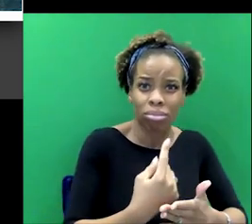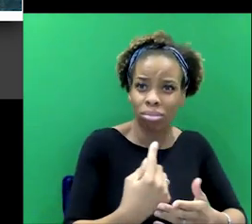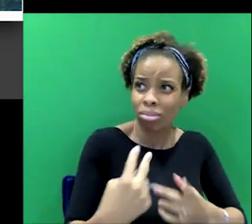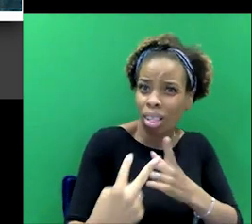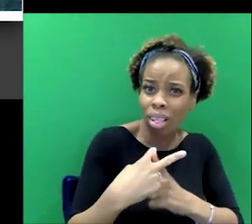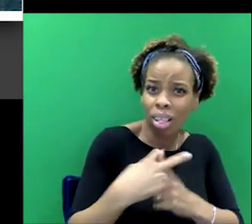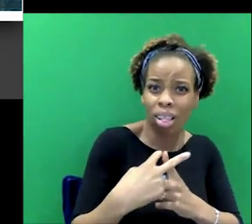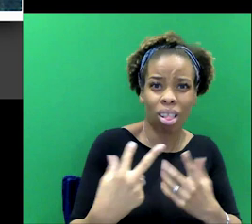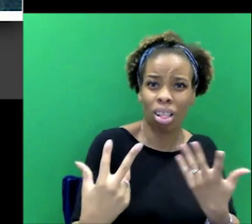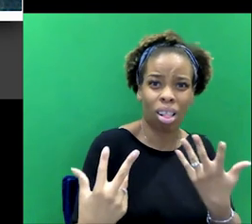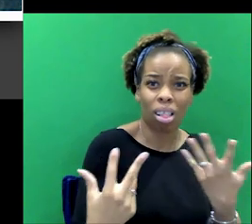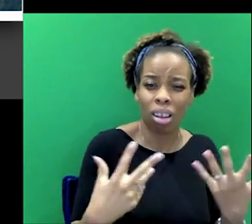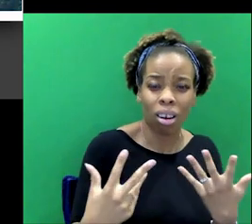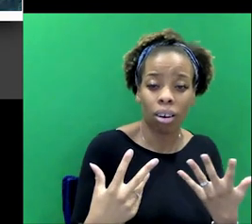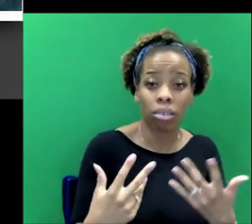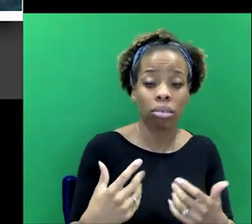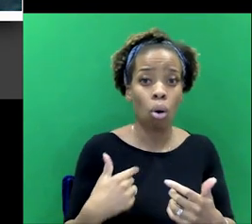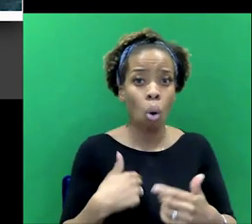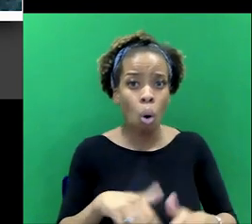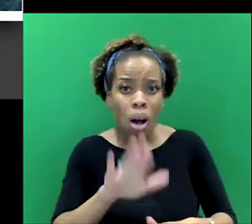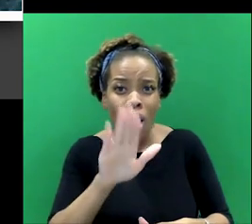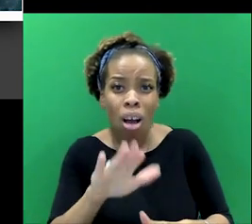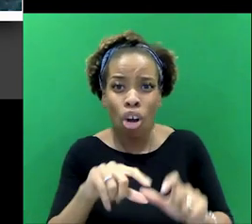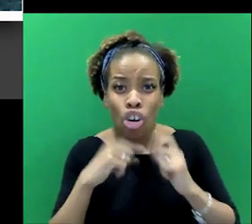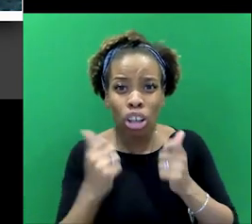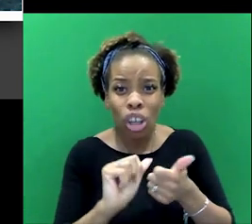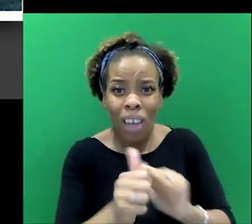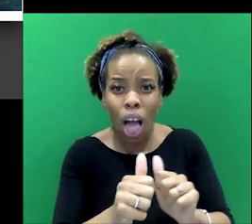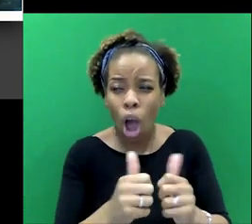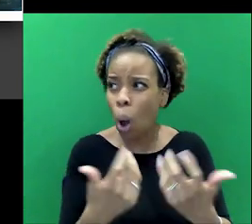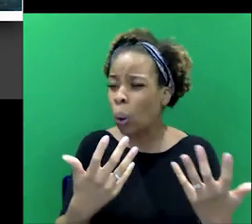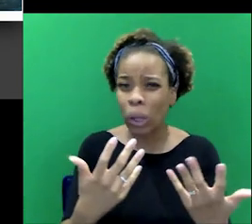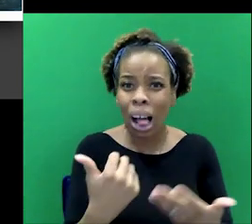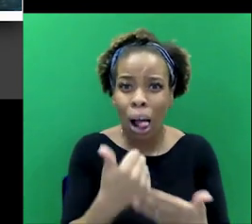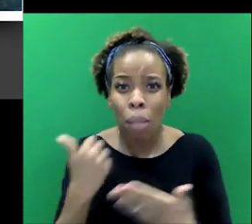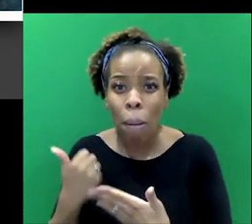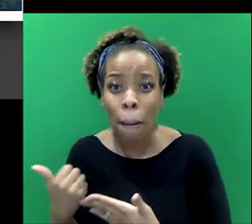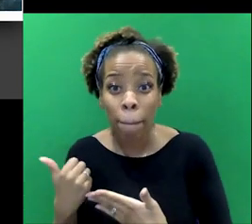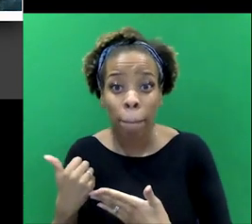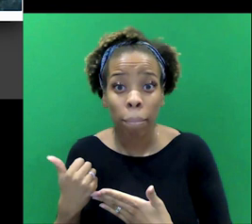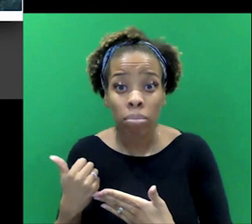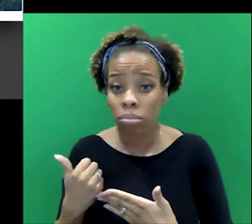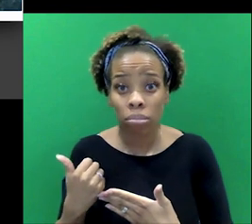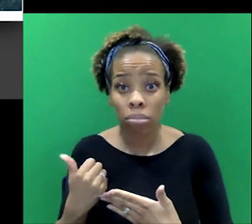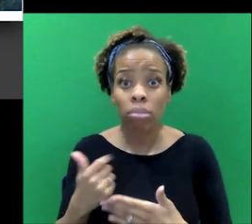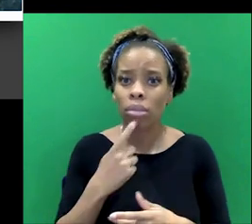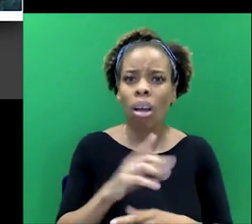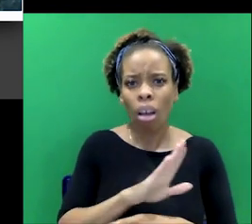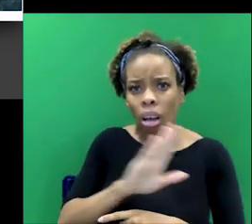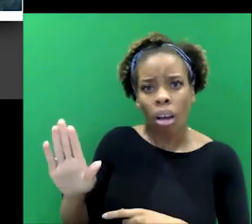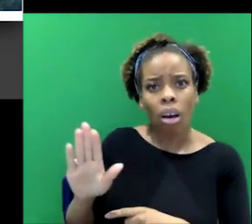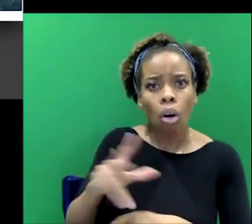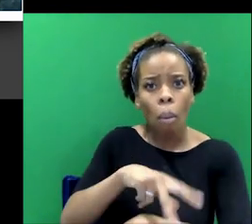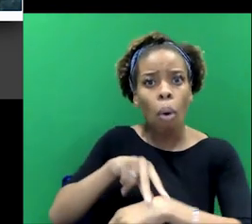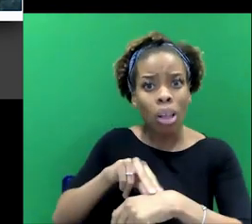didn't appeal to the other Klajima, you know, in, in the surrounding areas. He went to the, he went to the police. He